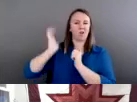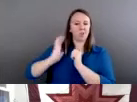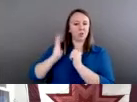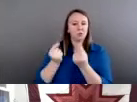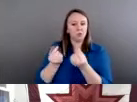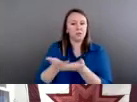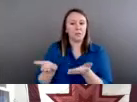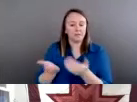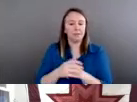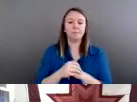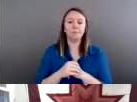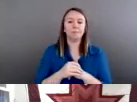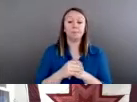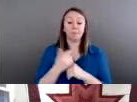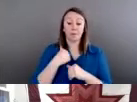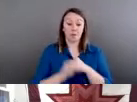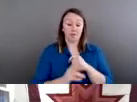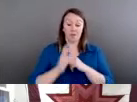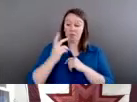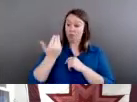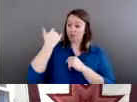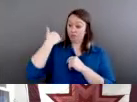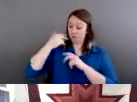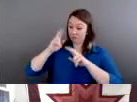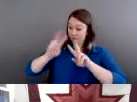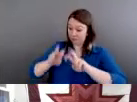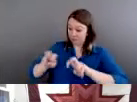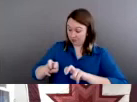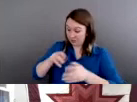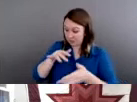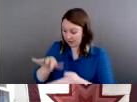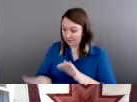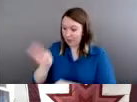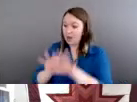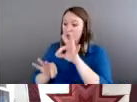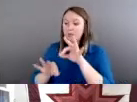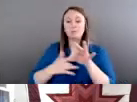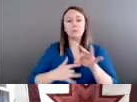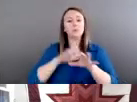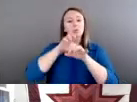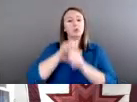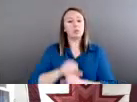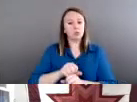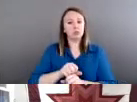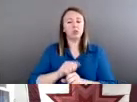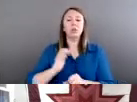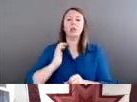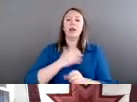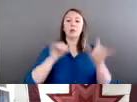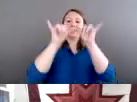most of the time, traditionally in our cultures, we had systems that were very victim centric.